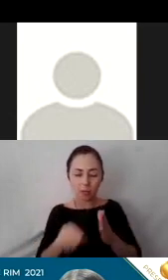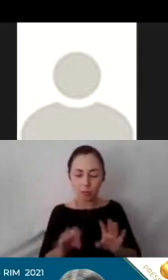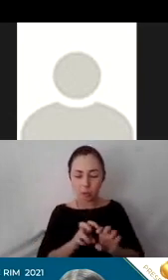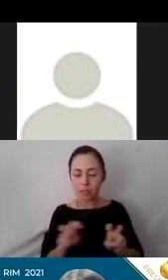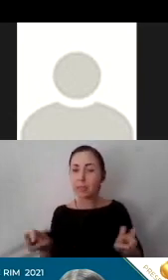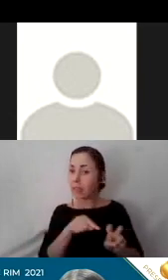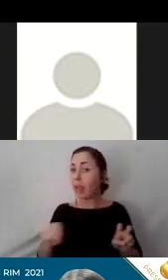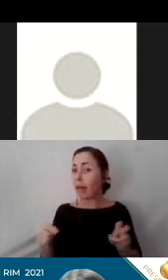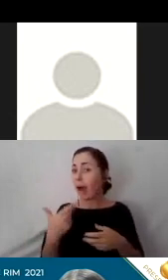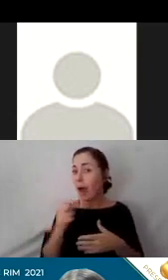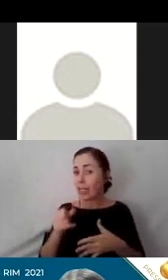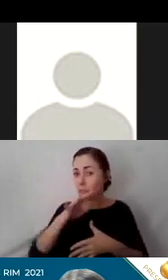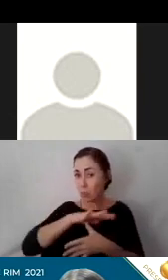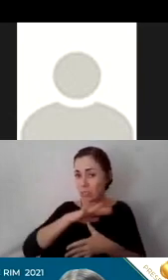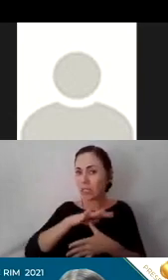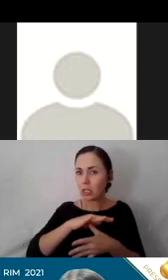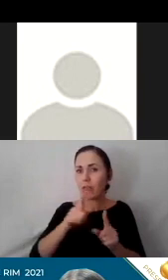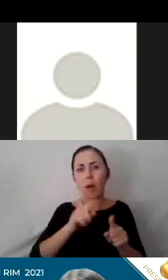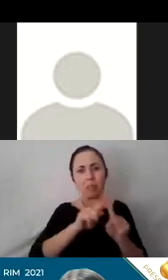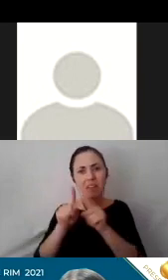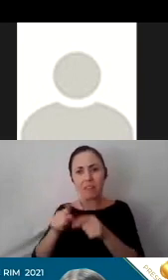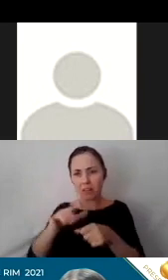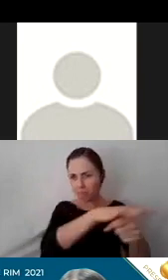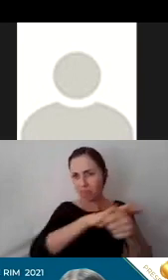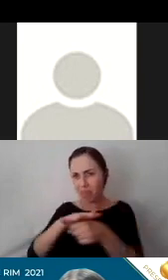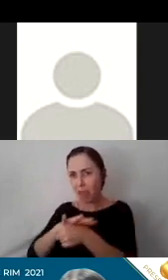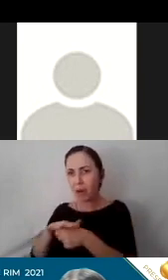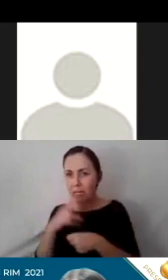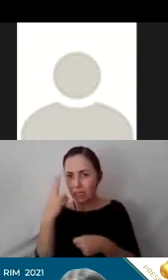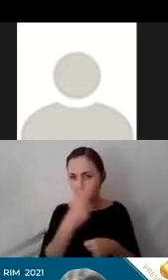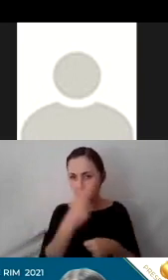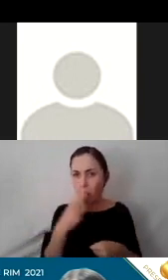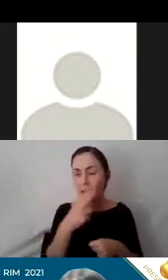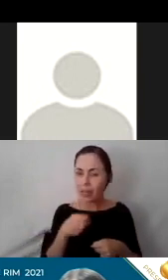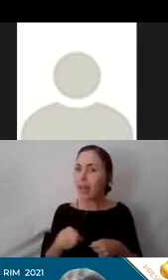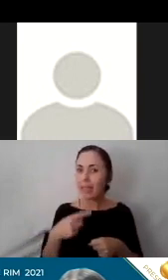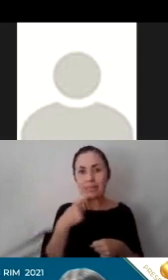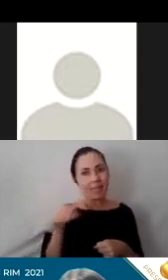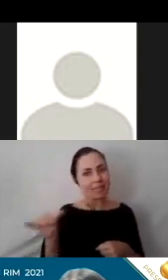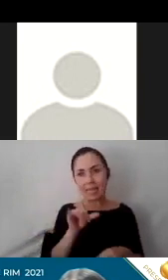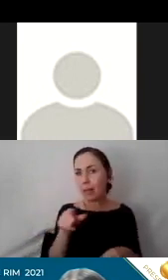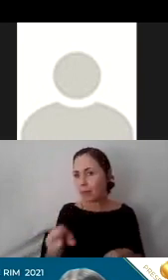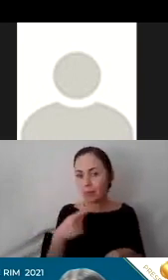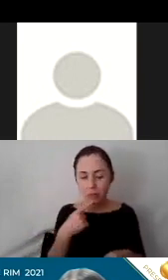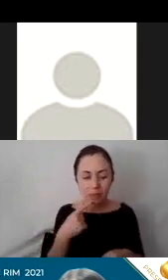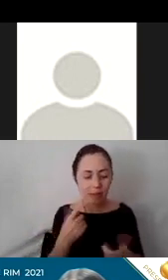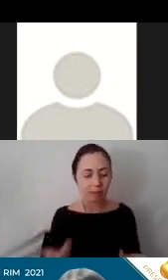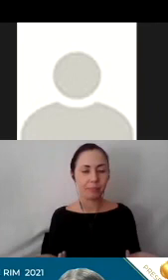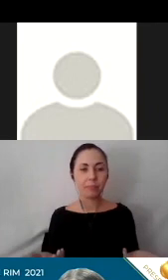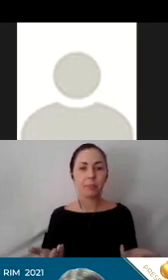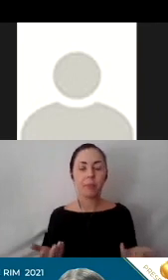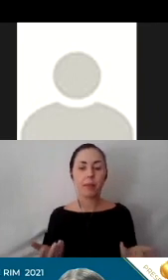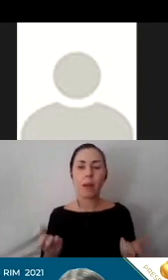school seniors across different schools in Hawaii, and they shared just what you had mentioned, that many of them